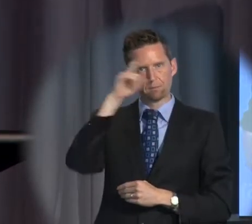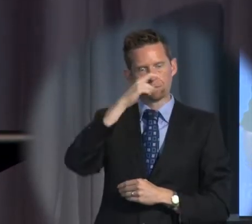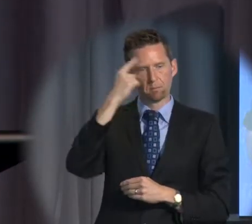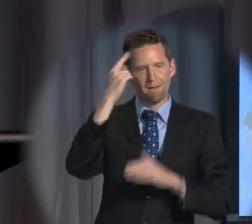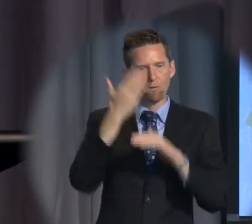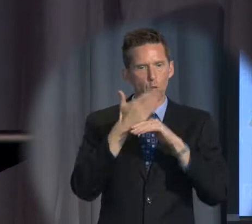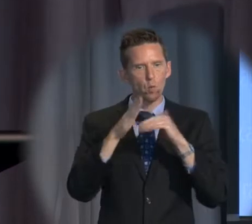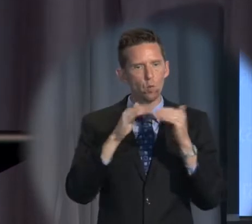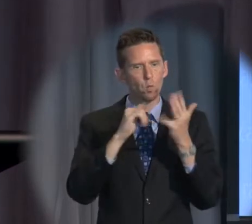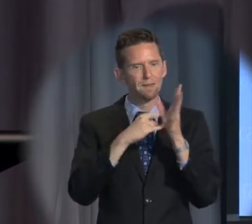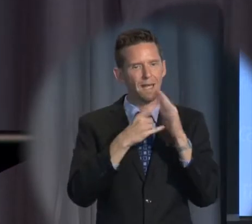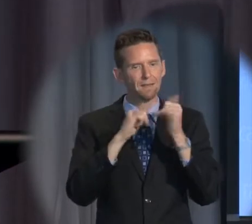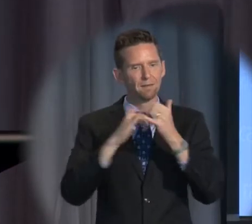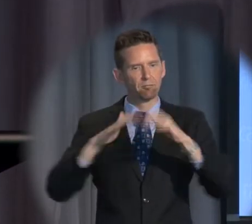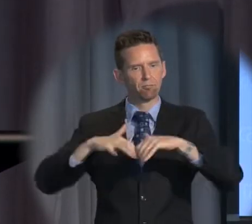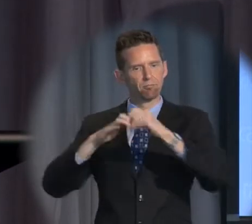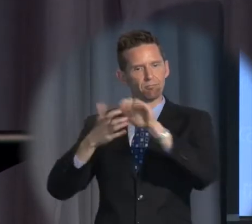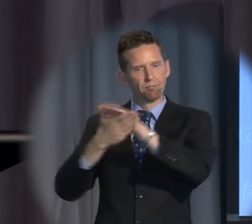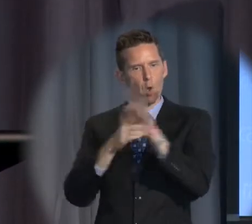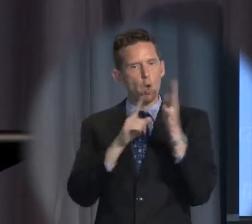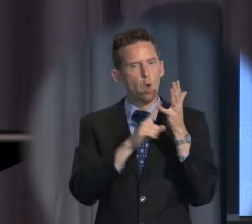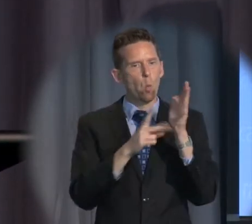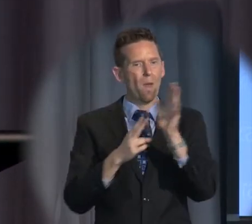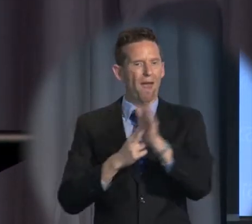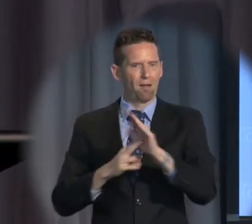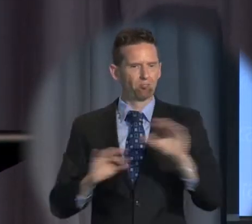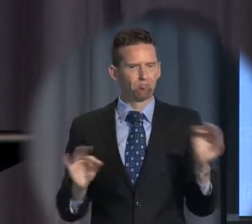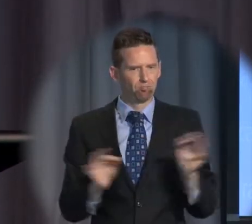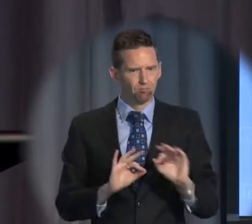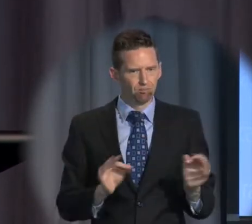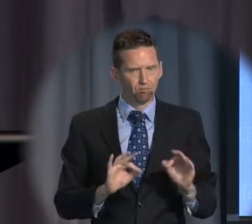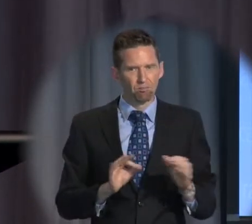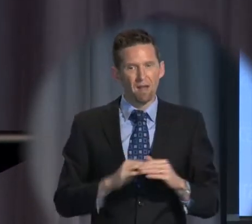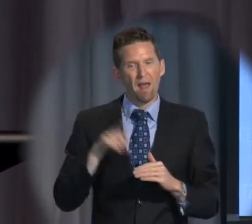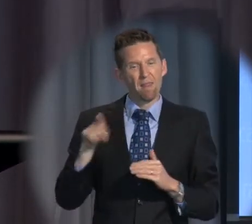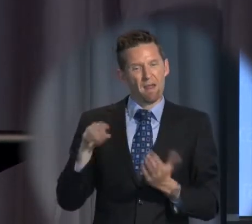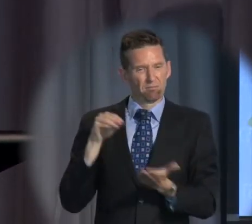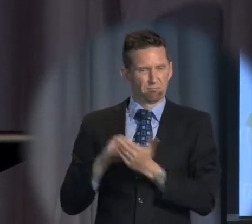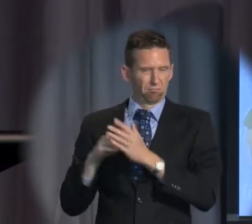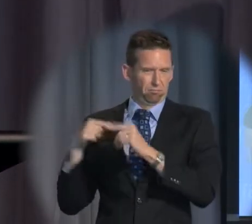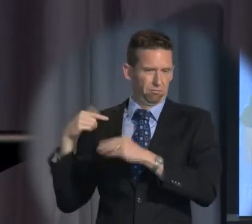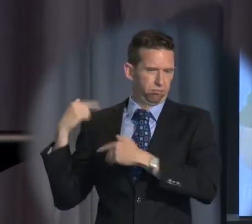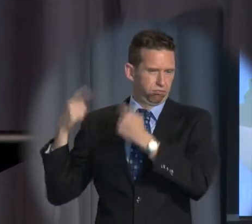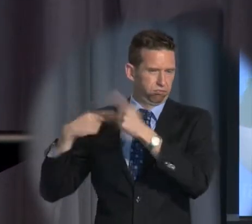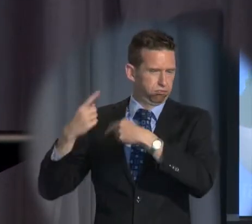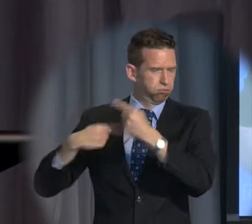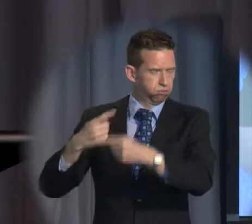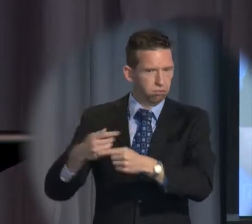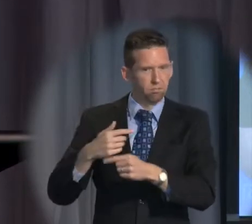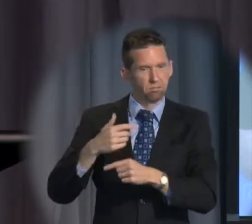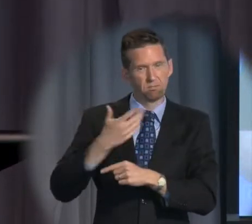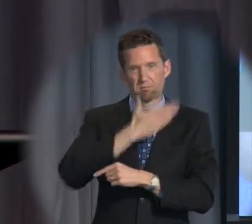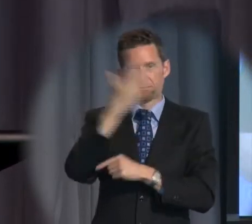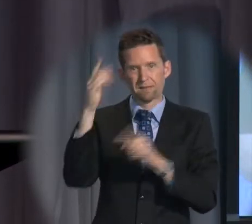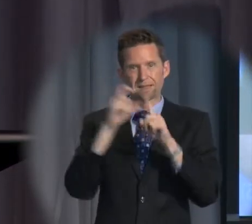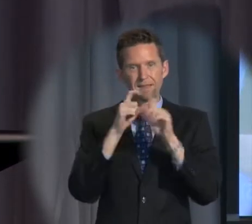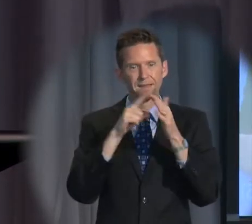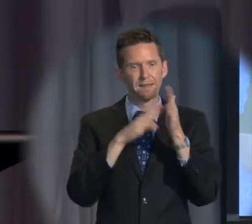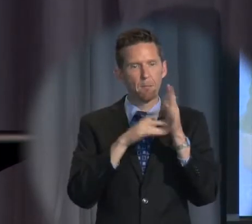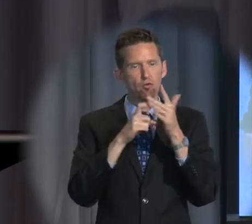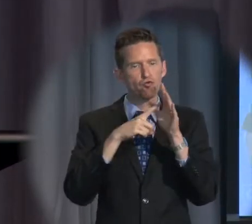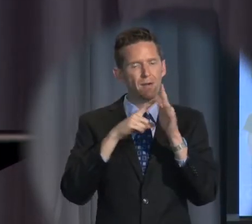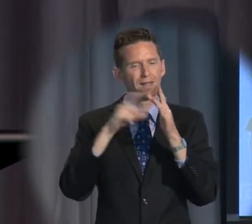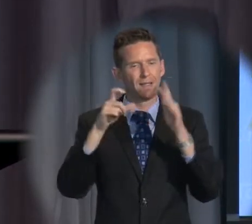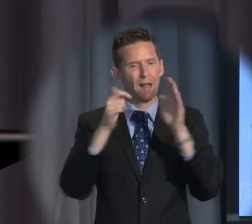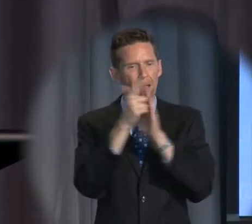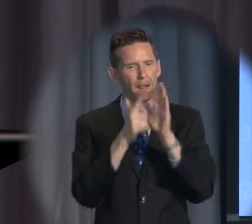new states at the United Nations. Rather, it's a guarantee of ancient lineage that virtually every democratic legal system in the world